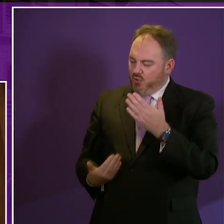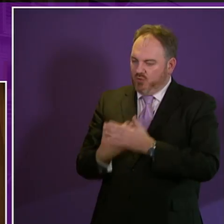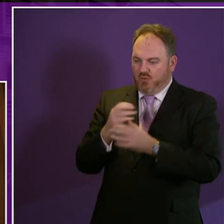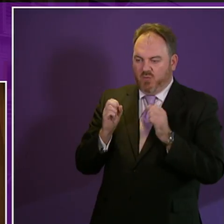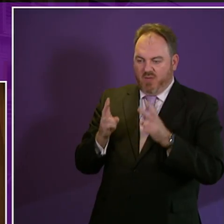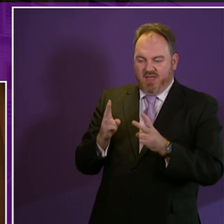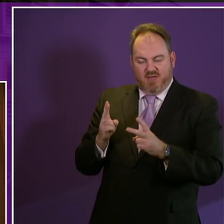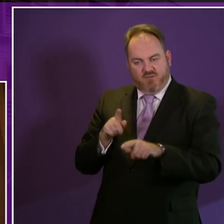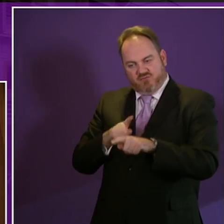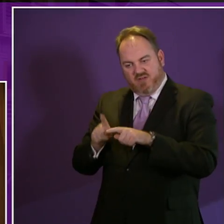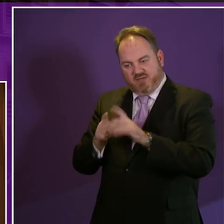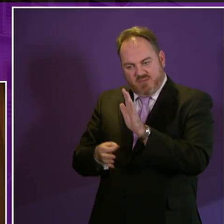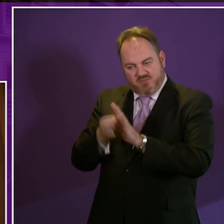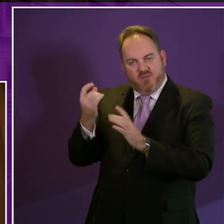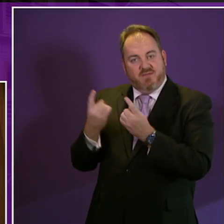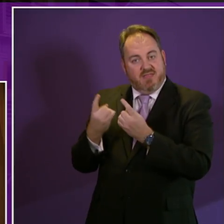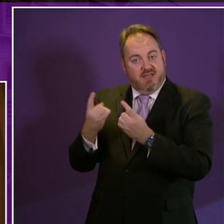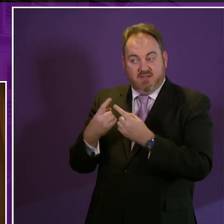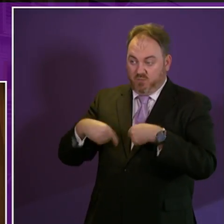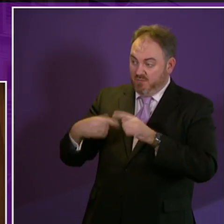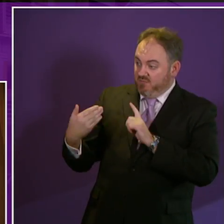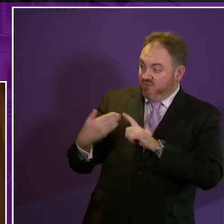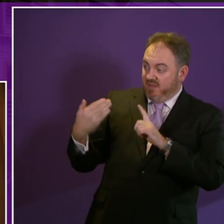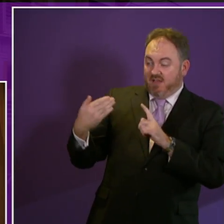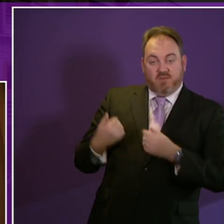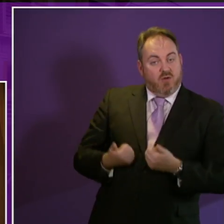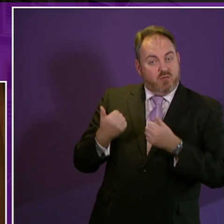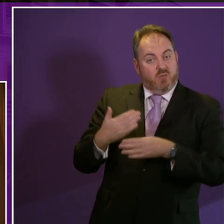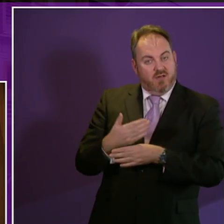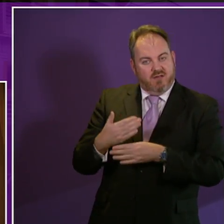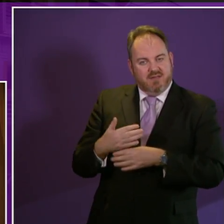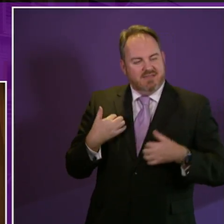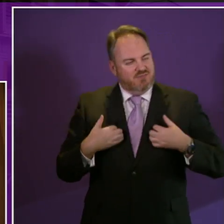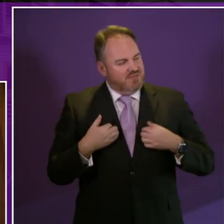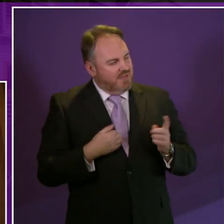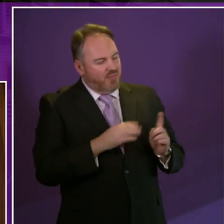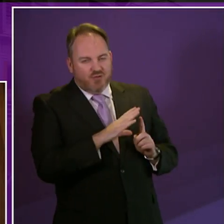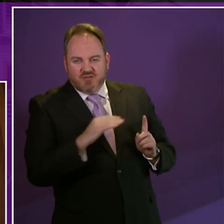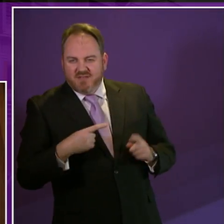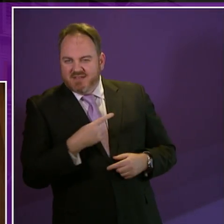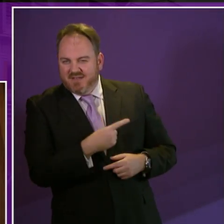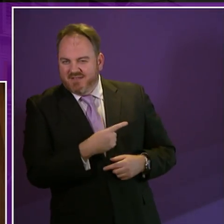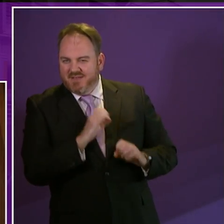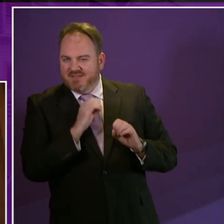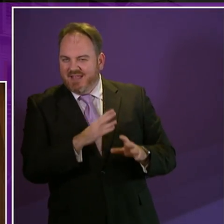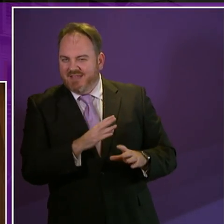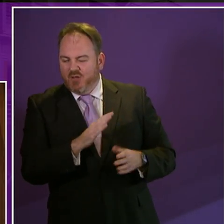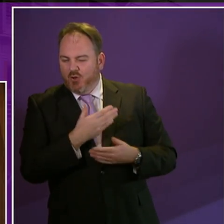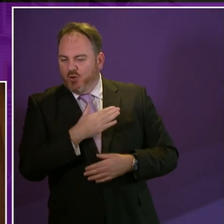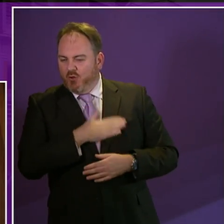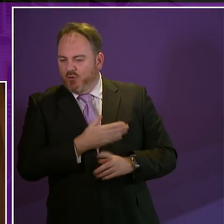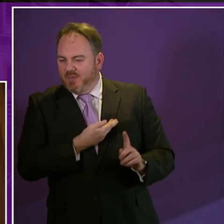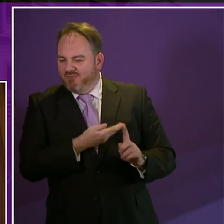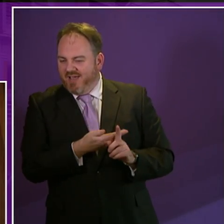incidentally, on the Conservative Amendment, it is quite telling that they have dropped everything that mentions human rights.